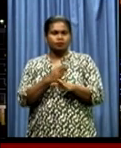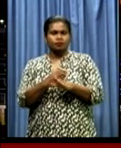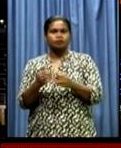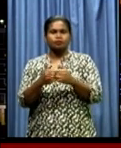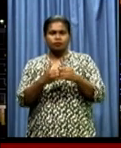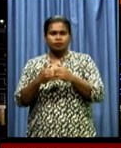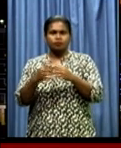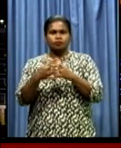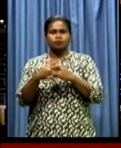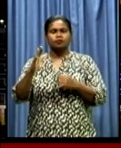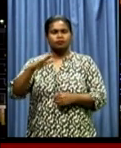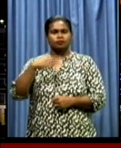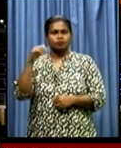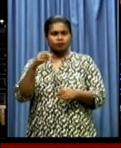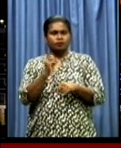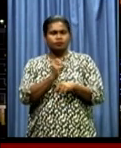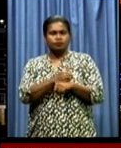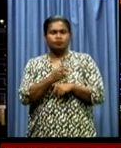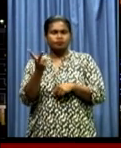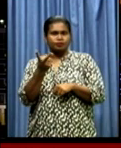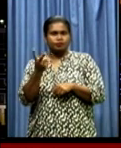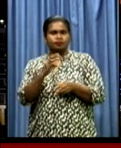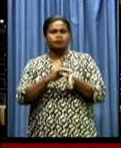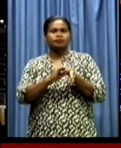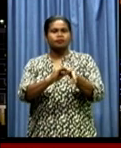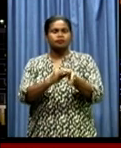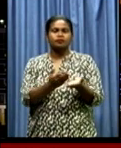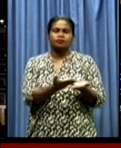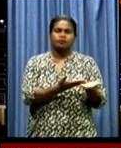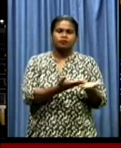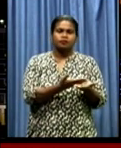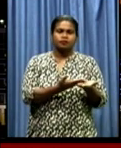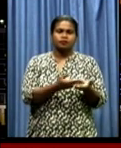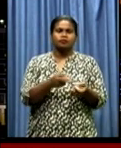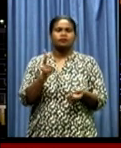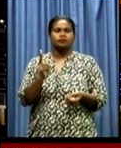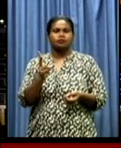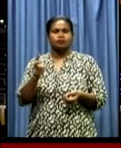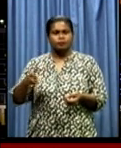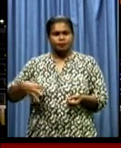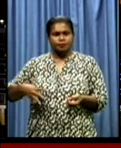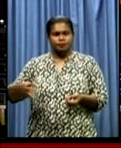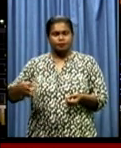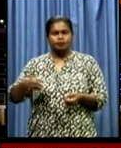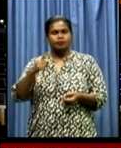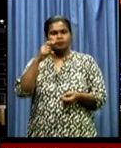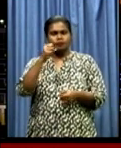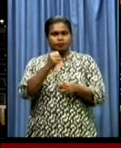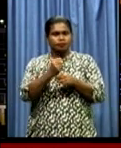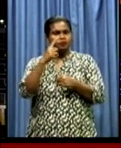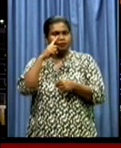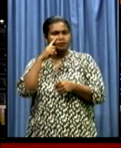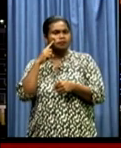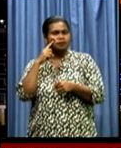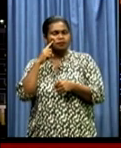on Wednesday this week. Meanwhile, both leaders also discussed the repatriation of the late member for